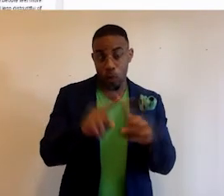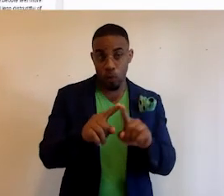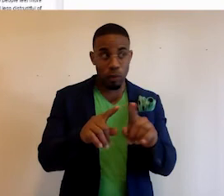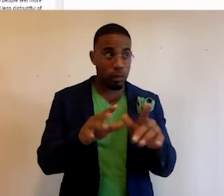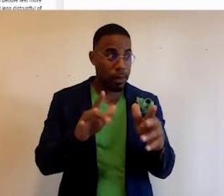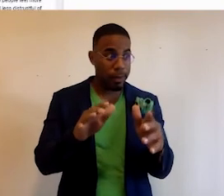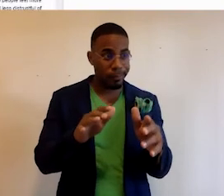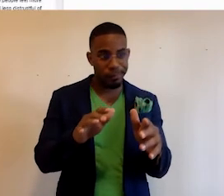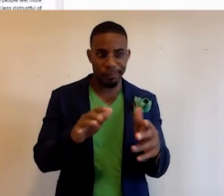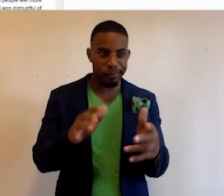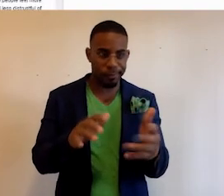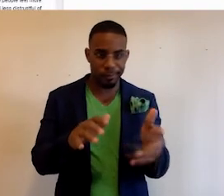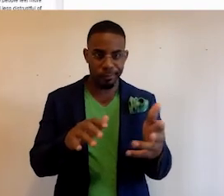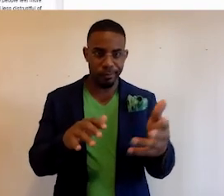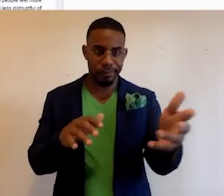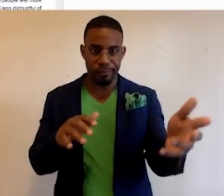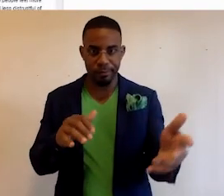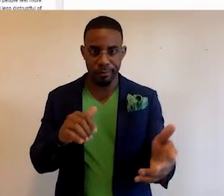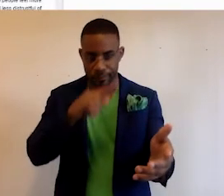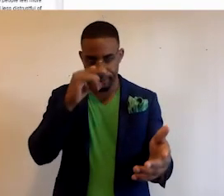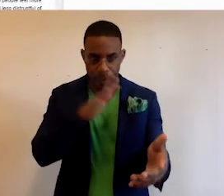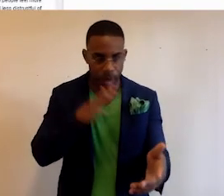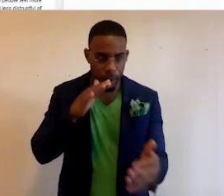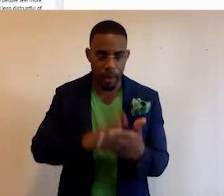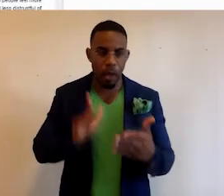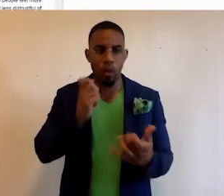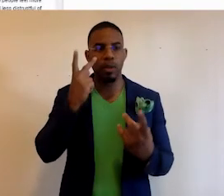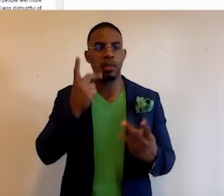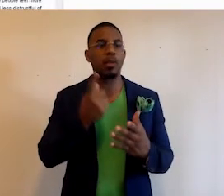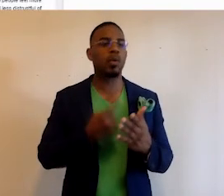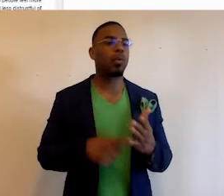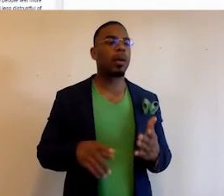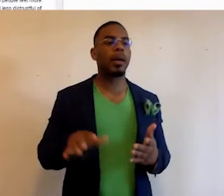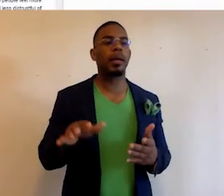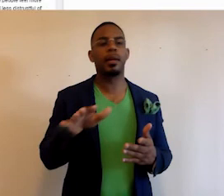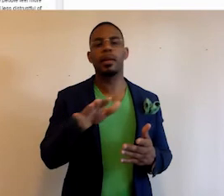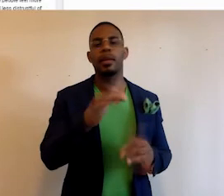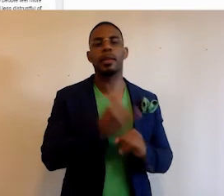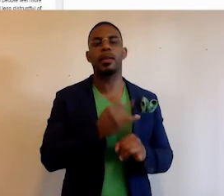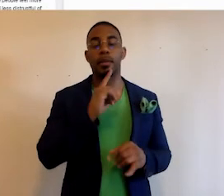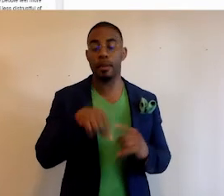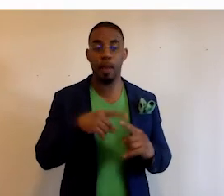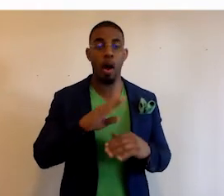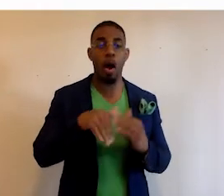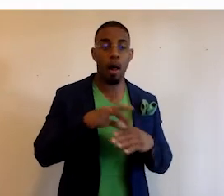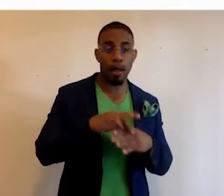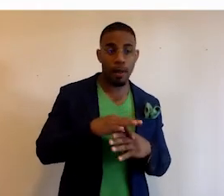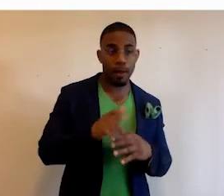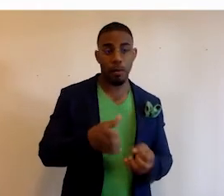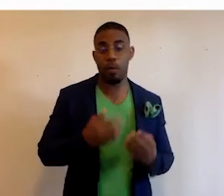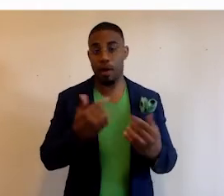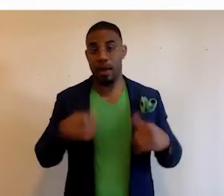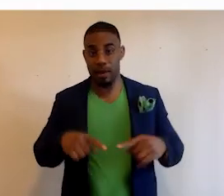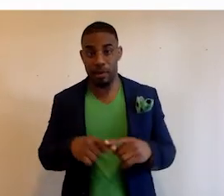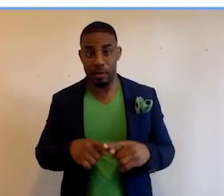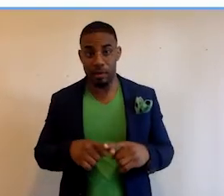you know, like Wagner College and you want to see what their institution is about, all the content that they've provided